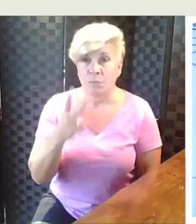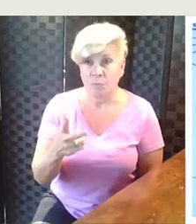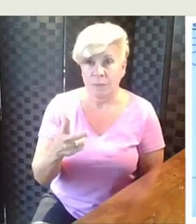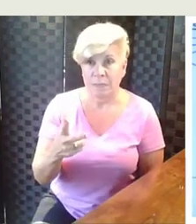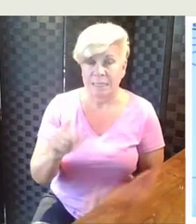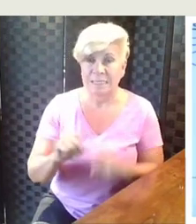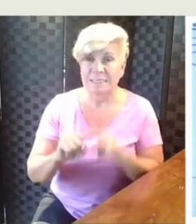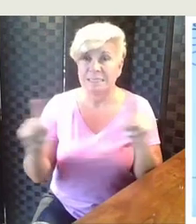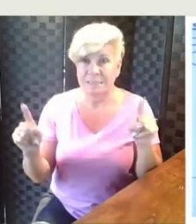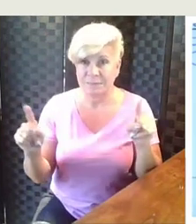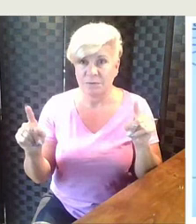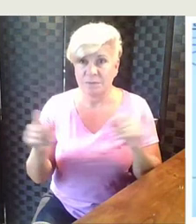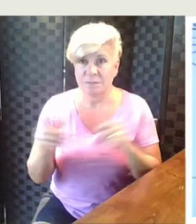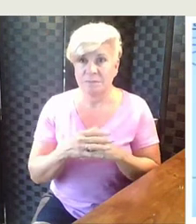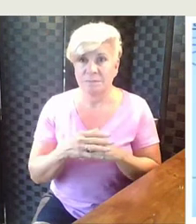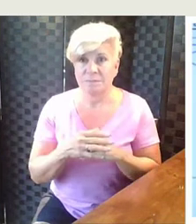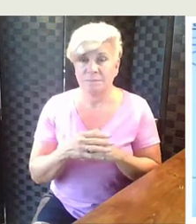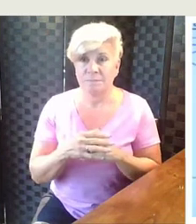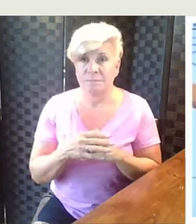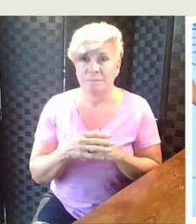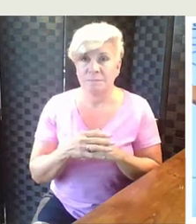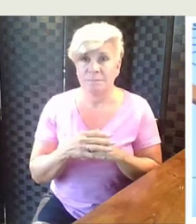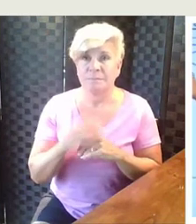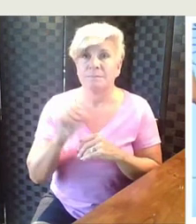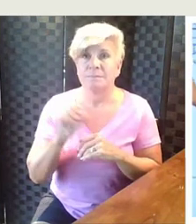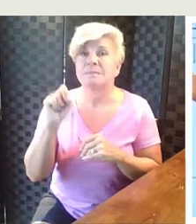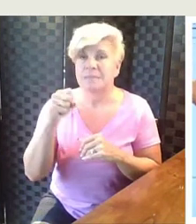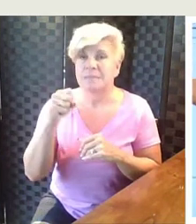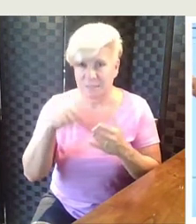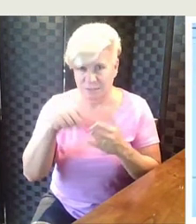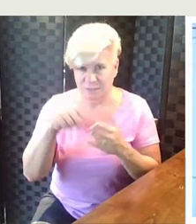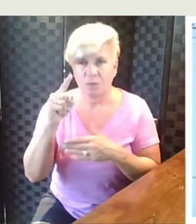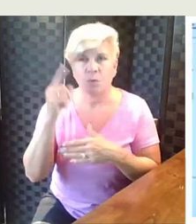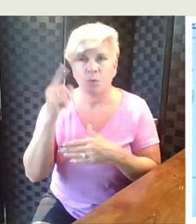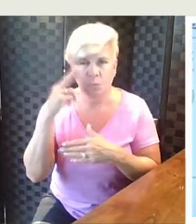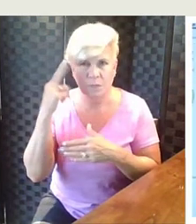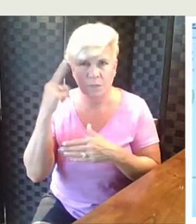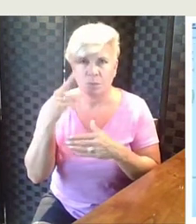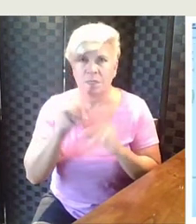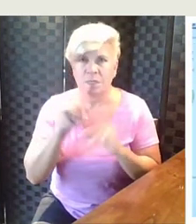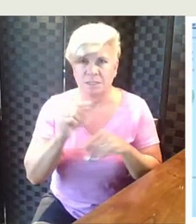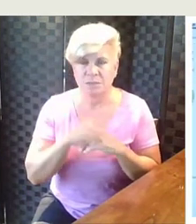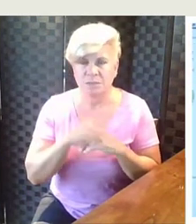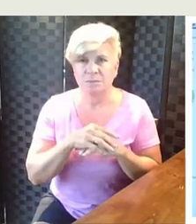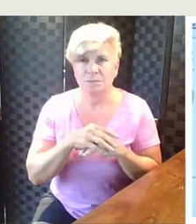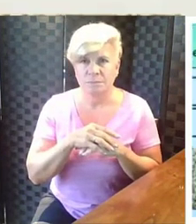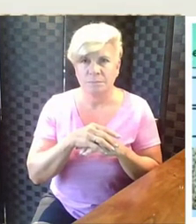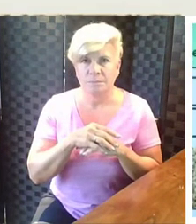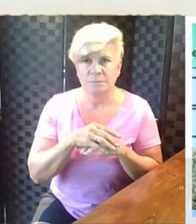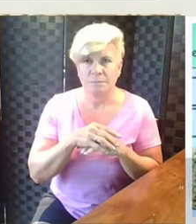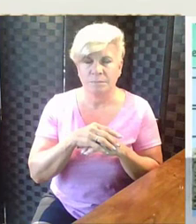is the difference, and that would be a reasonable answer if we plug that in there.